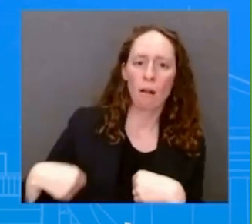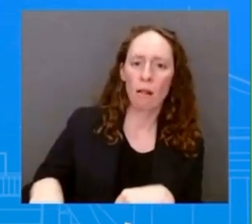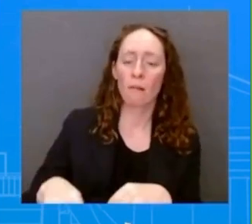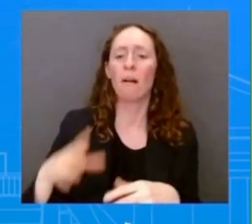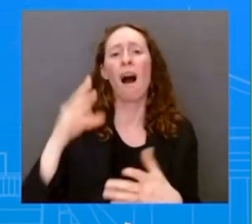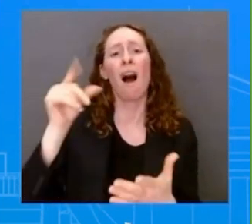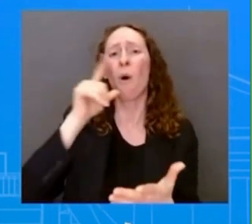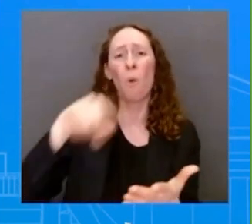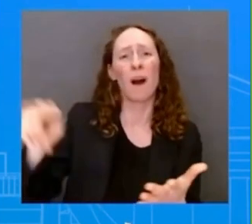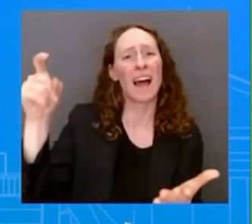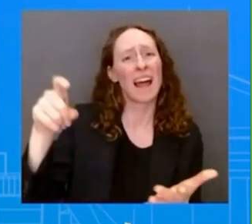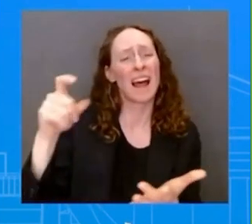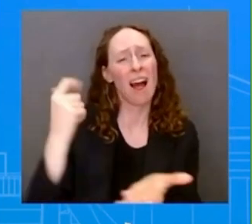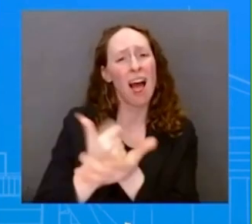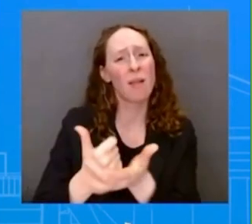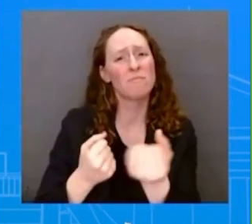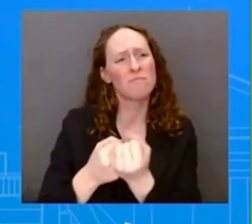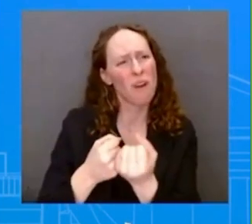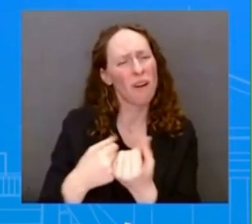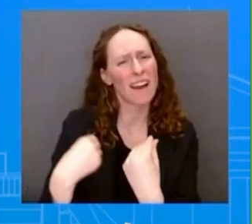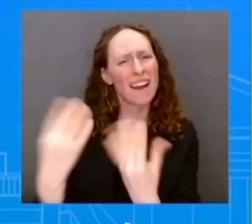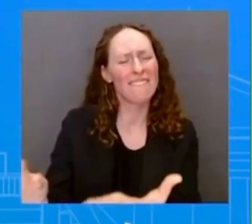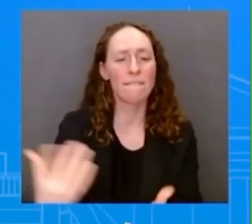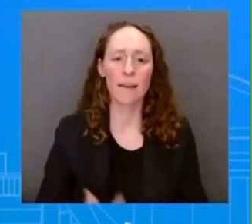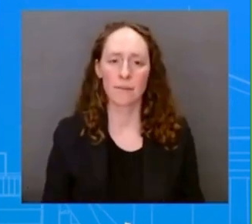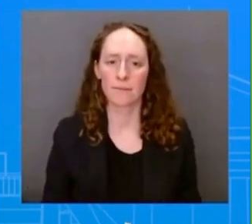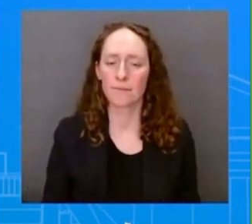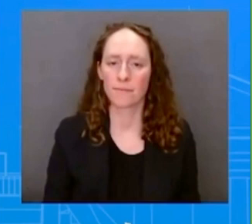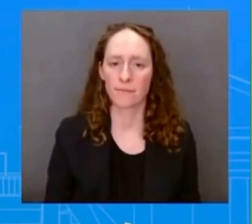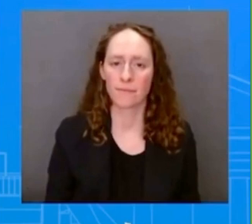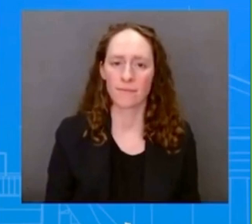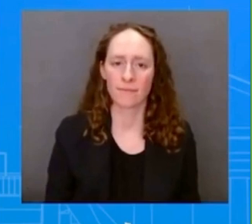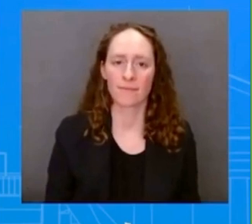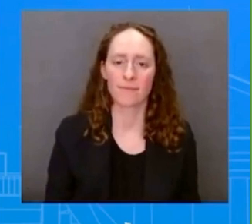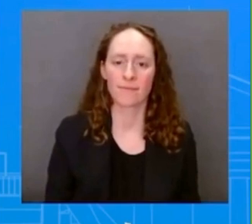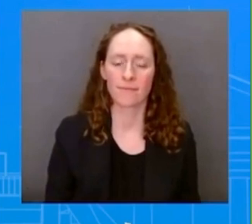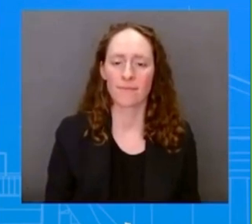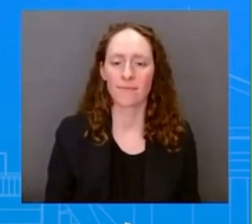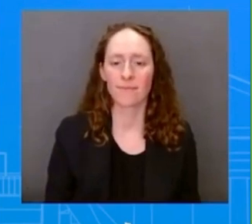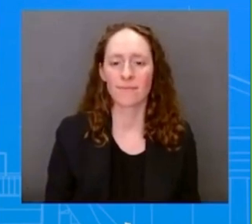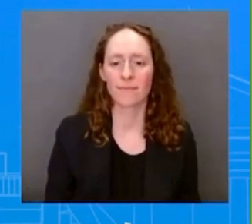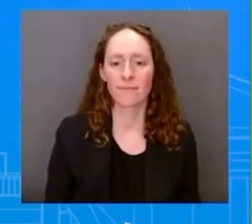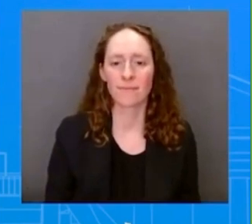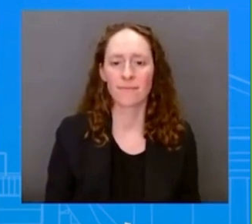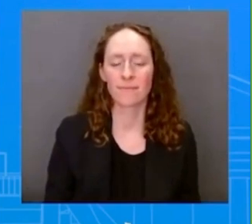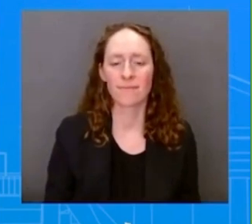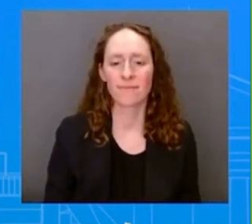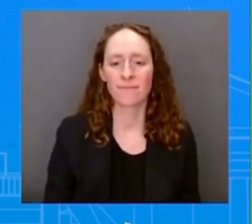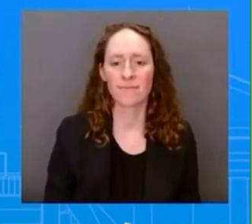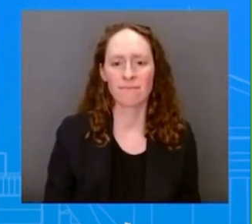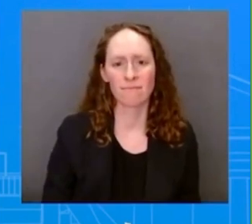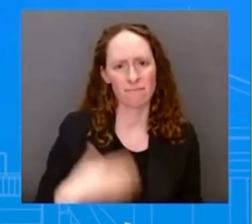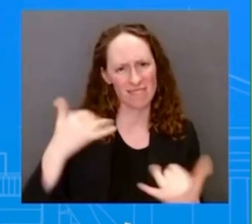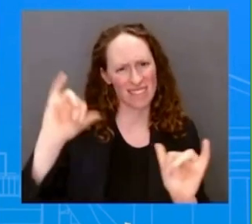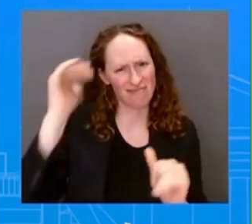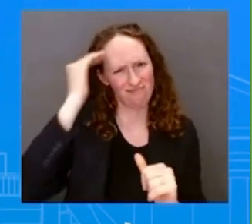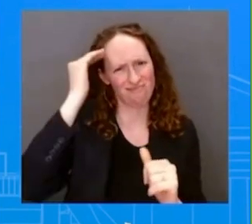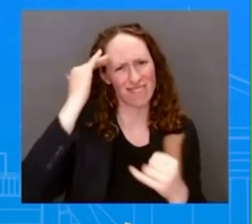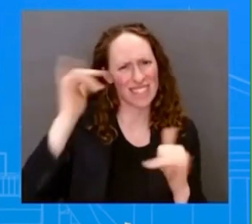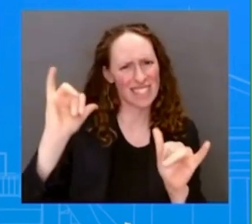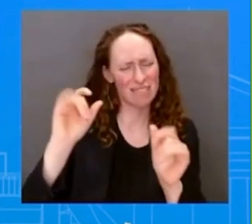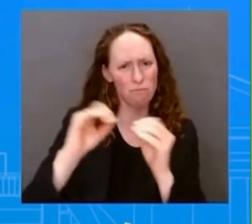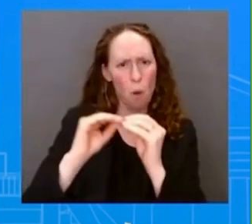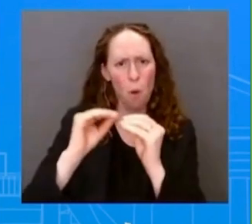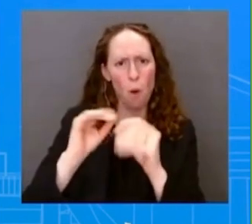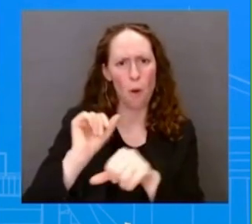will save lives but today's action is very important step forward. Also on the vice president's